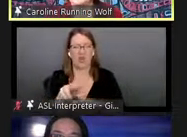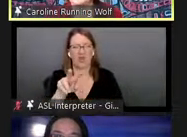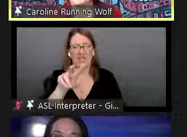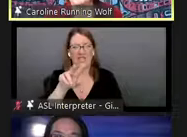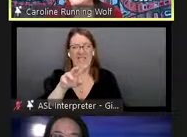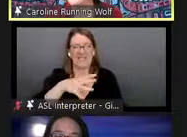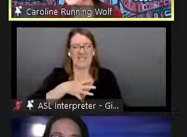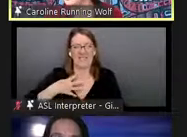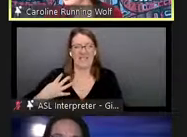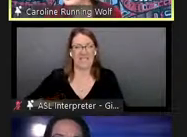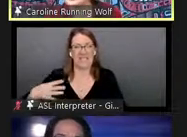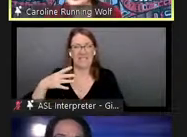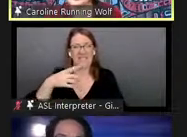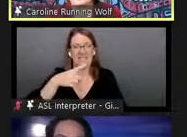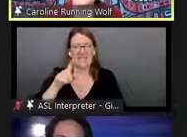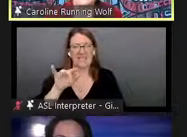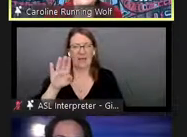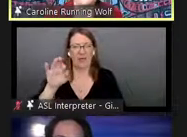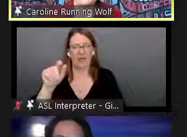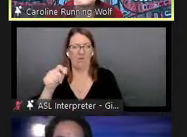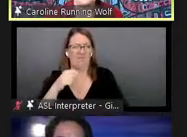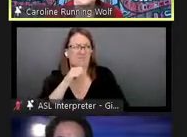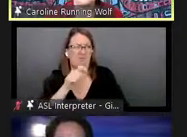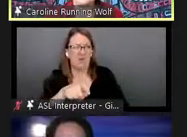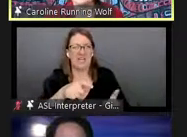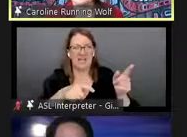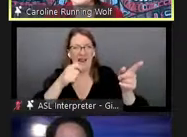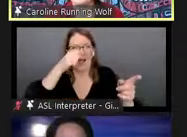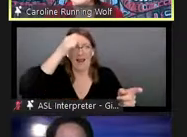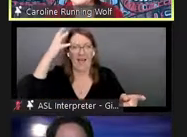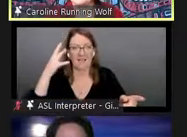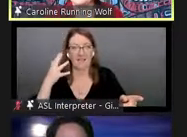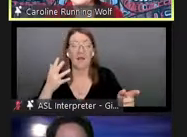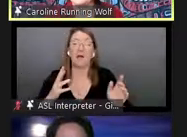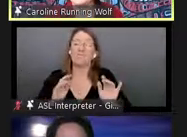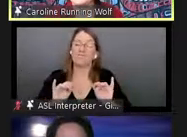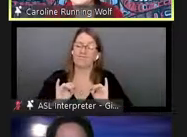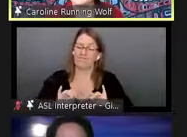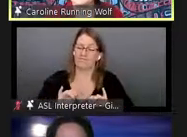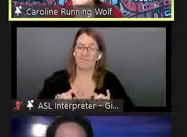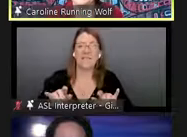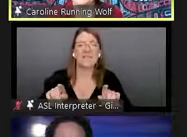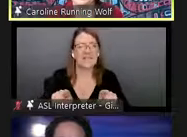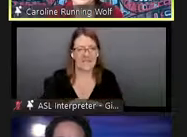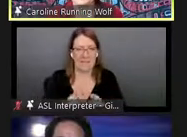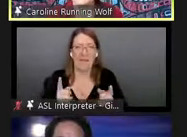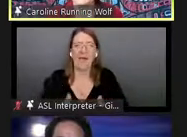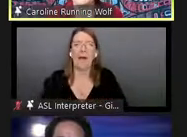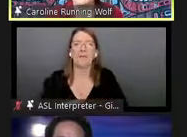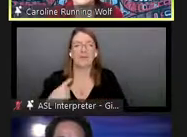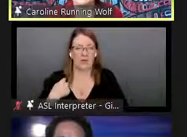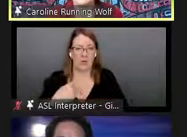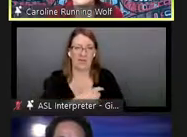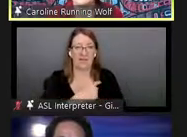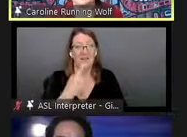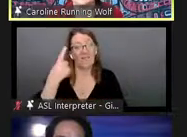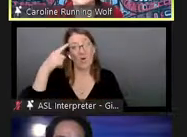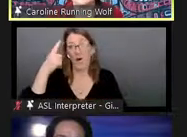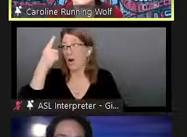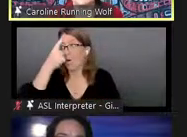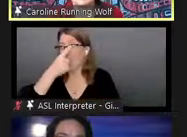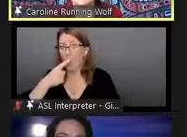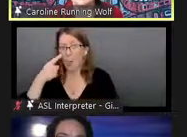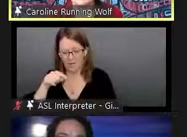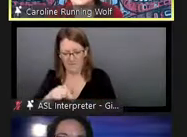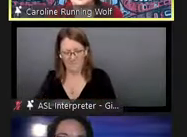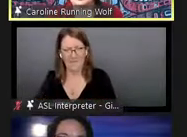for inupiaq in alaska we had the similar situation uh for hawaiian where we